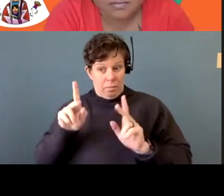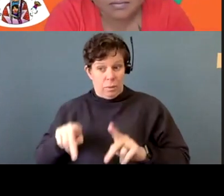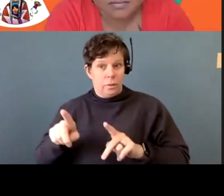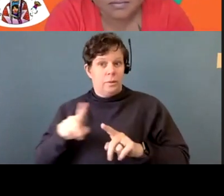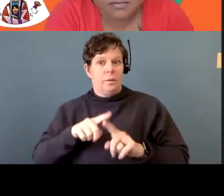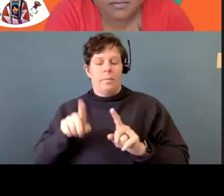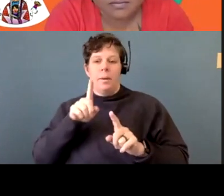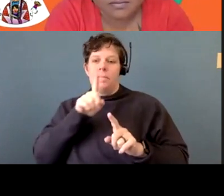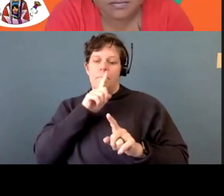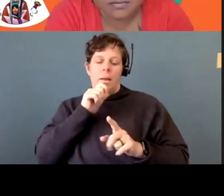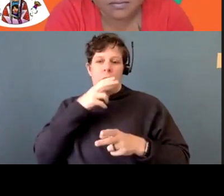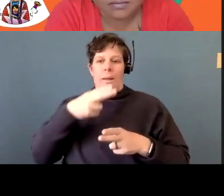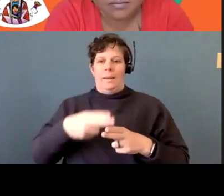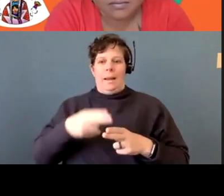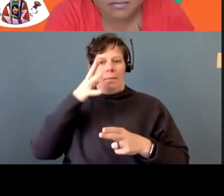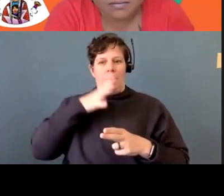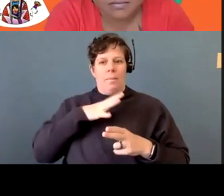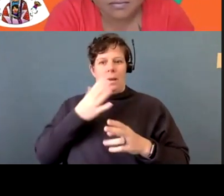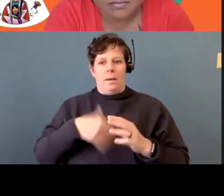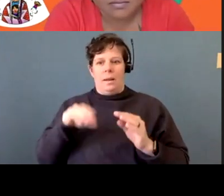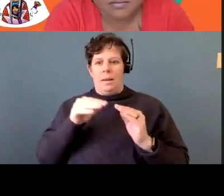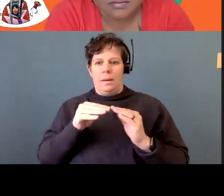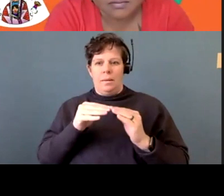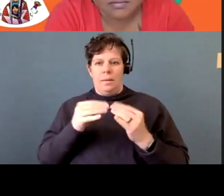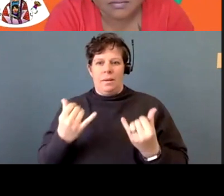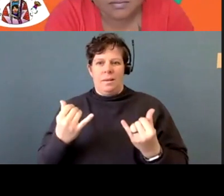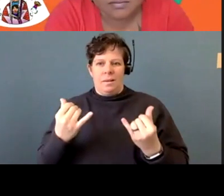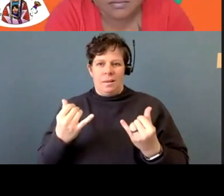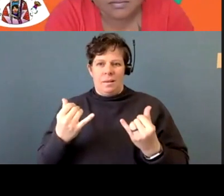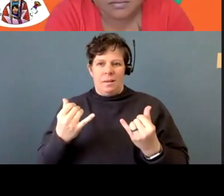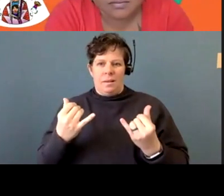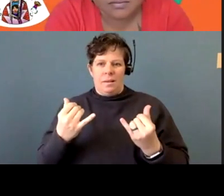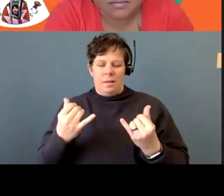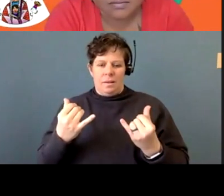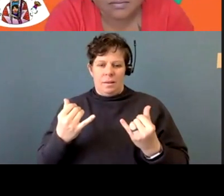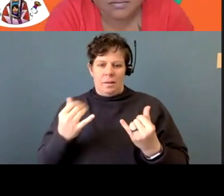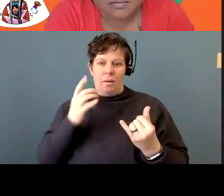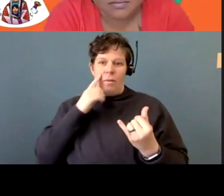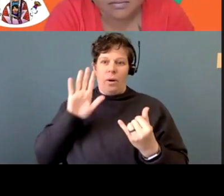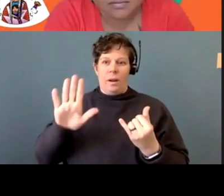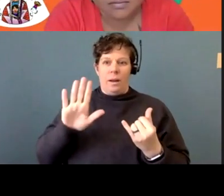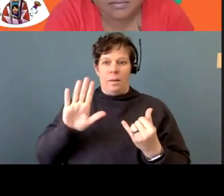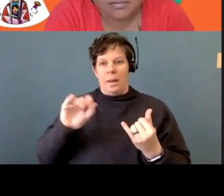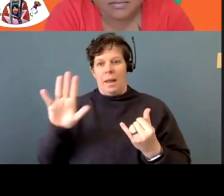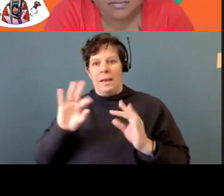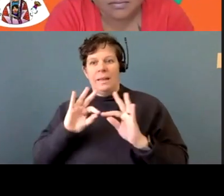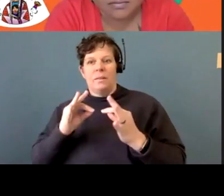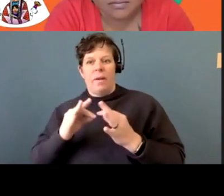because it's now to him and his family. It's harassment.